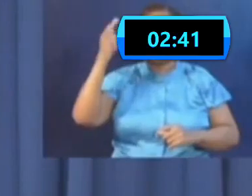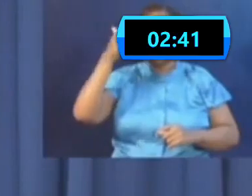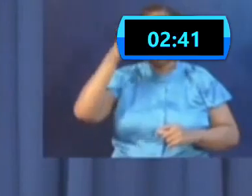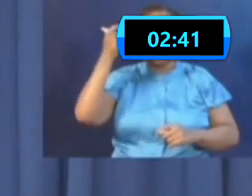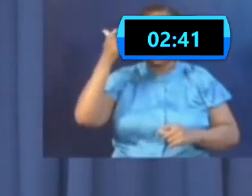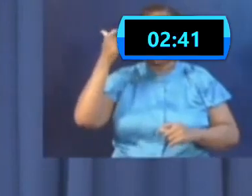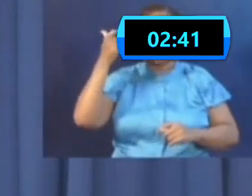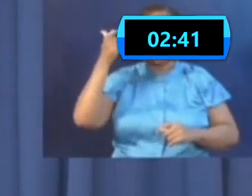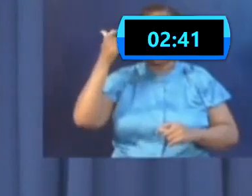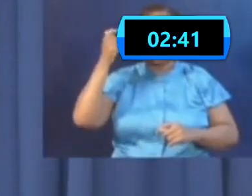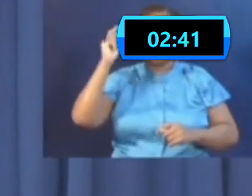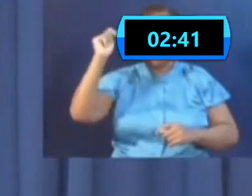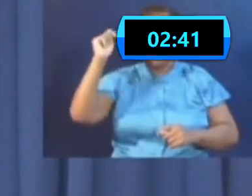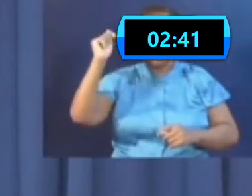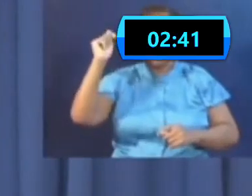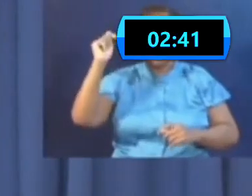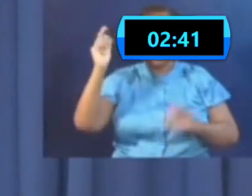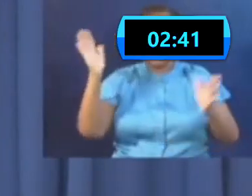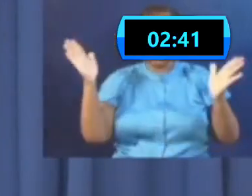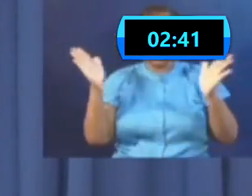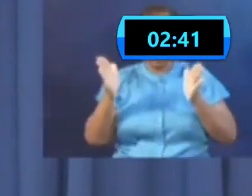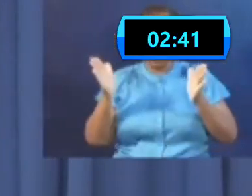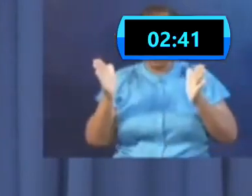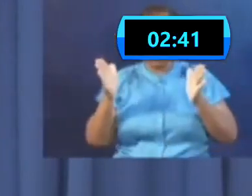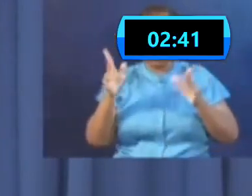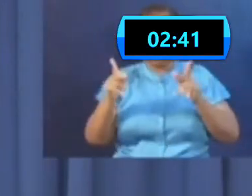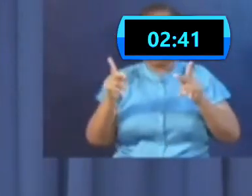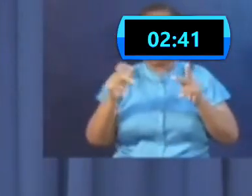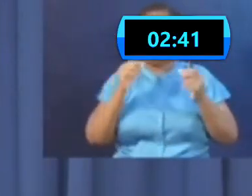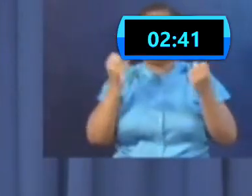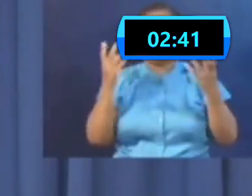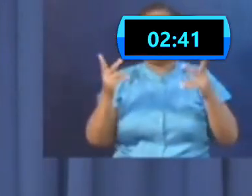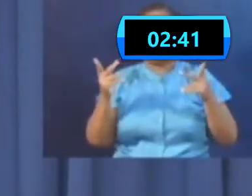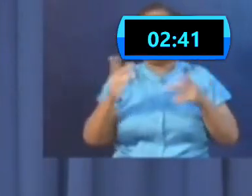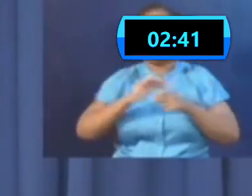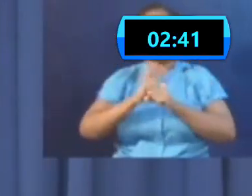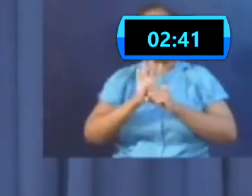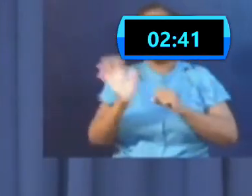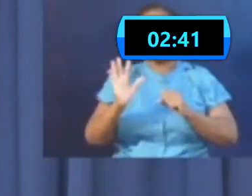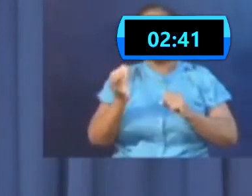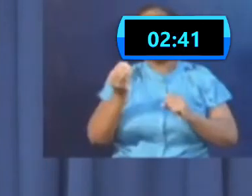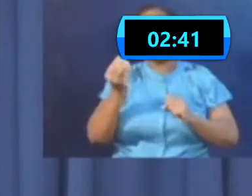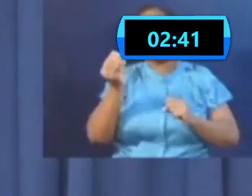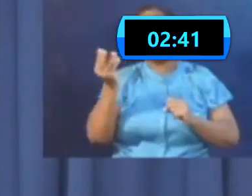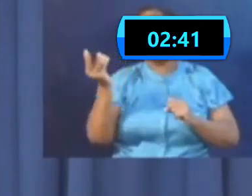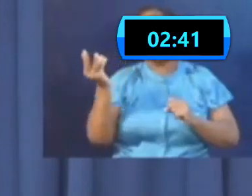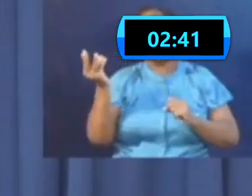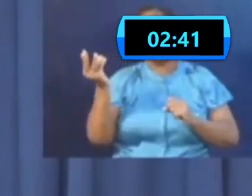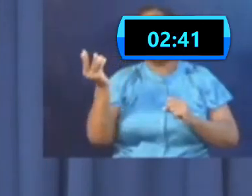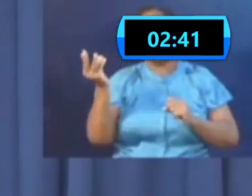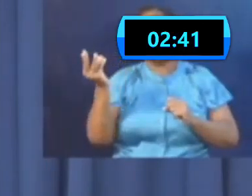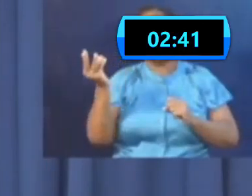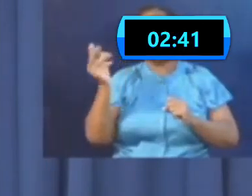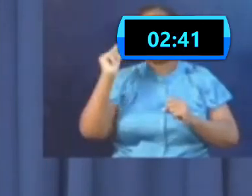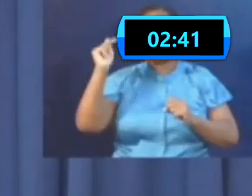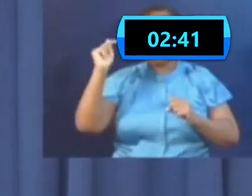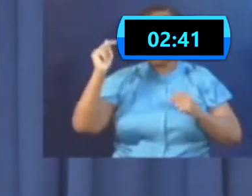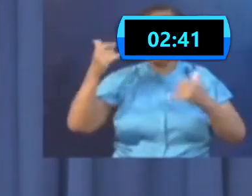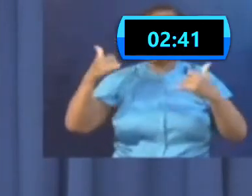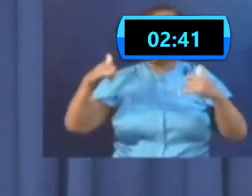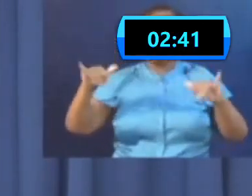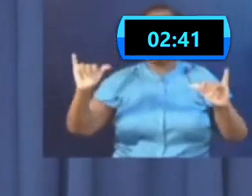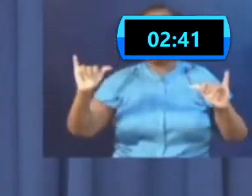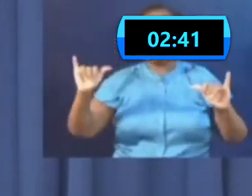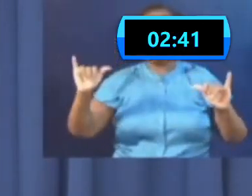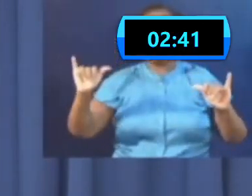and the small number of cases that they currently have, Tobago will maintain for the time being, until numbers